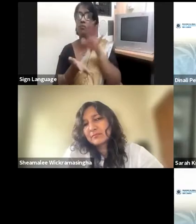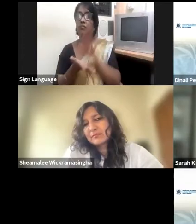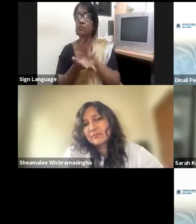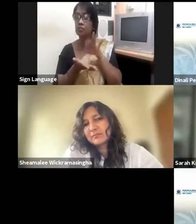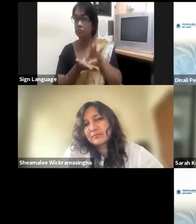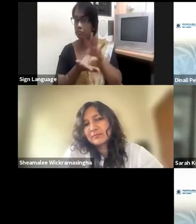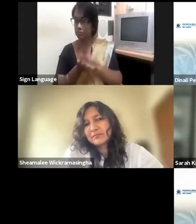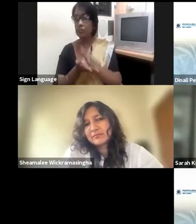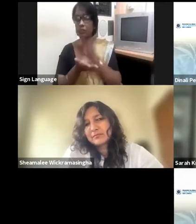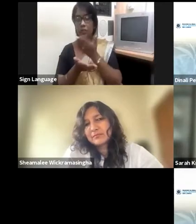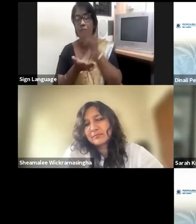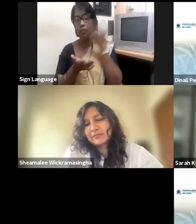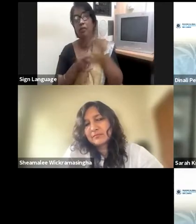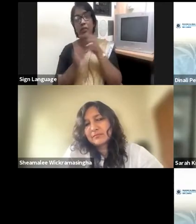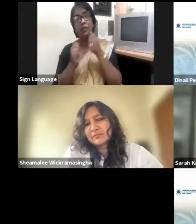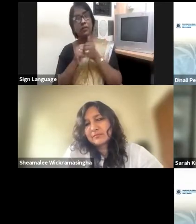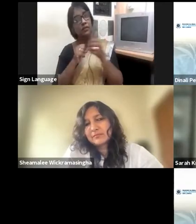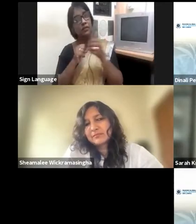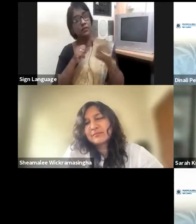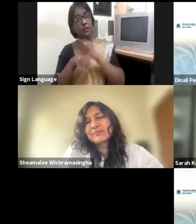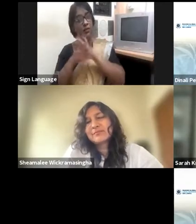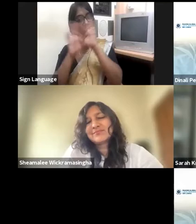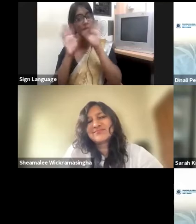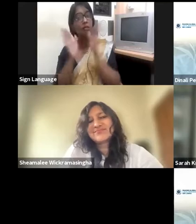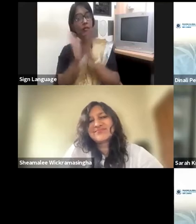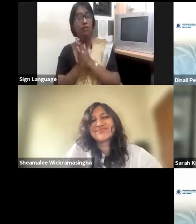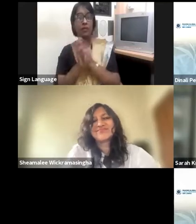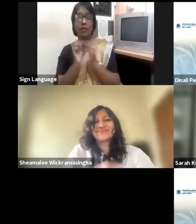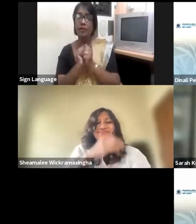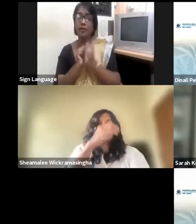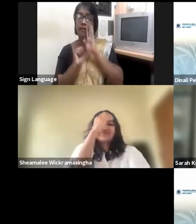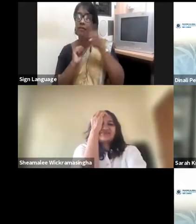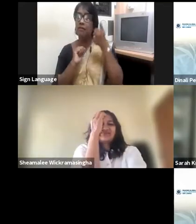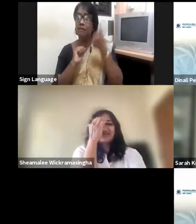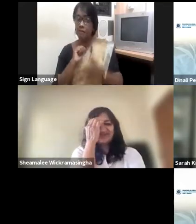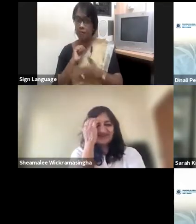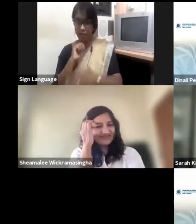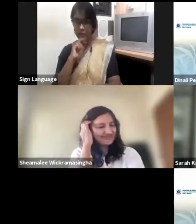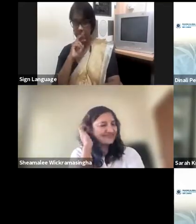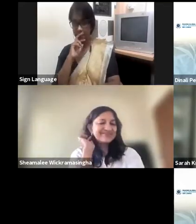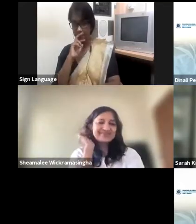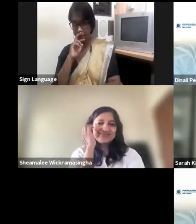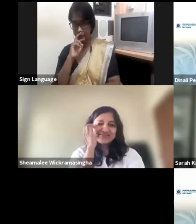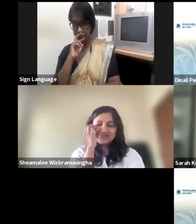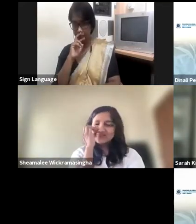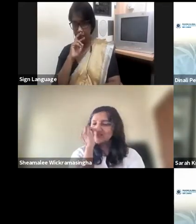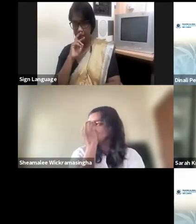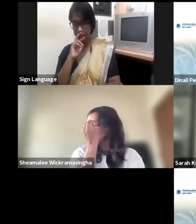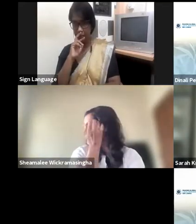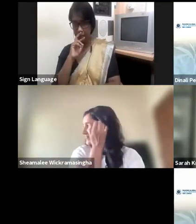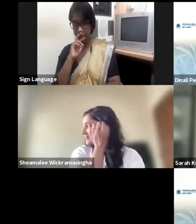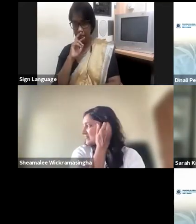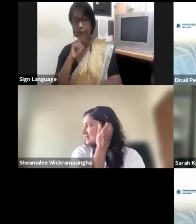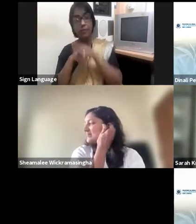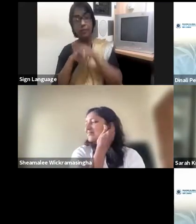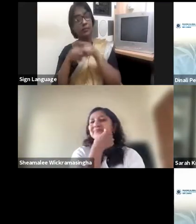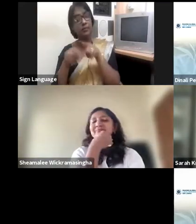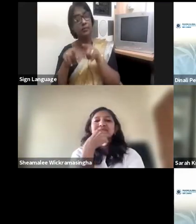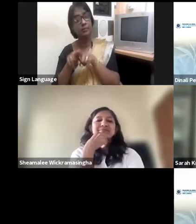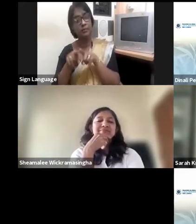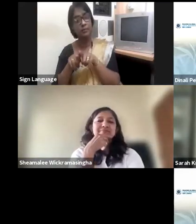the entire organization. And also, for example, if you look at the female representation at the board level,